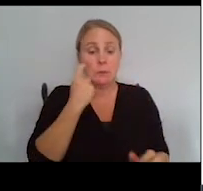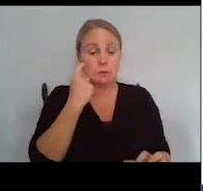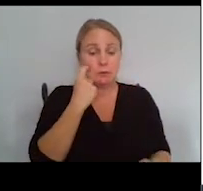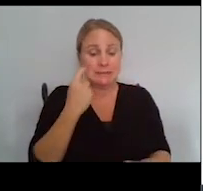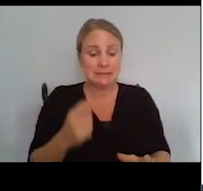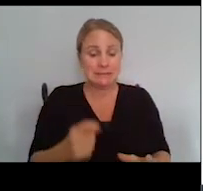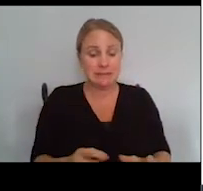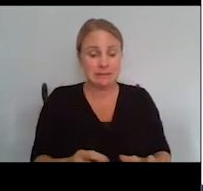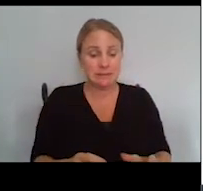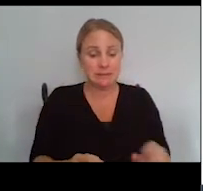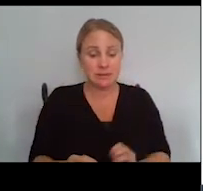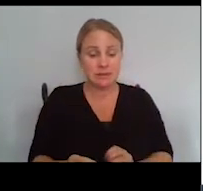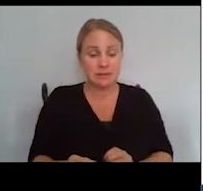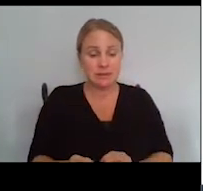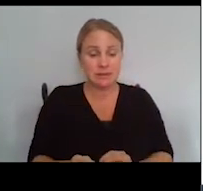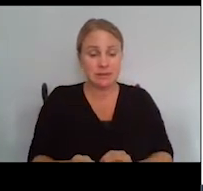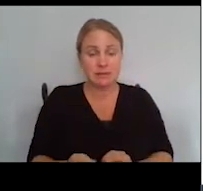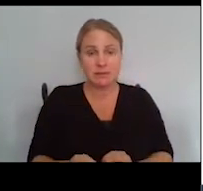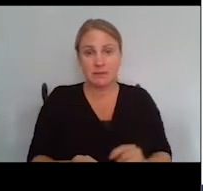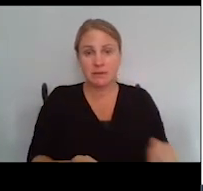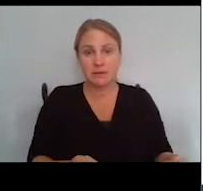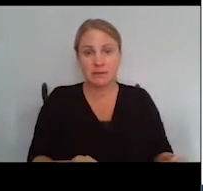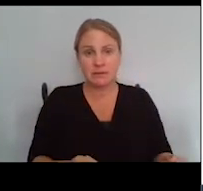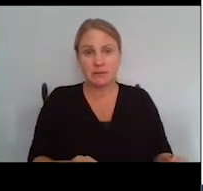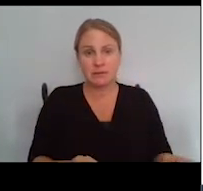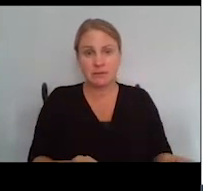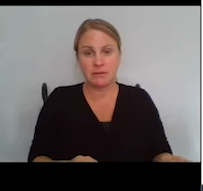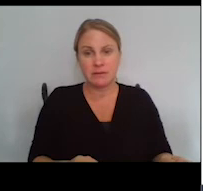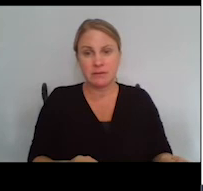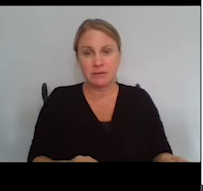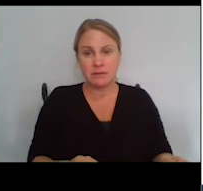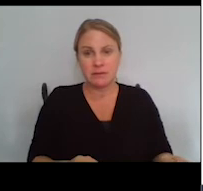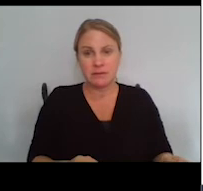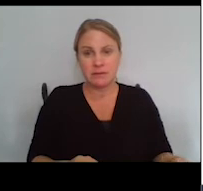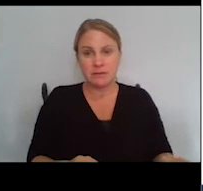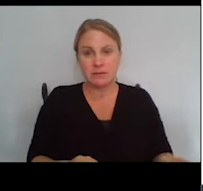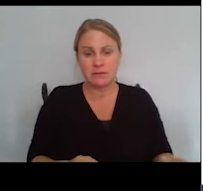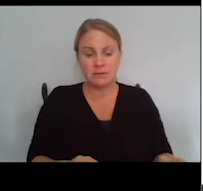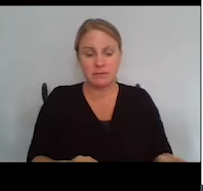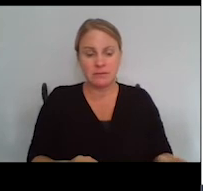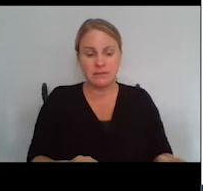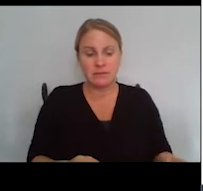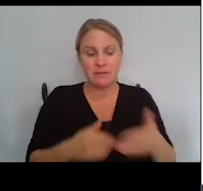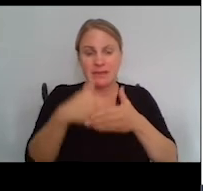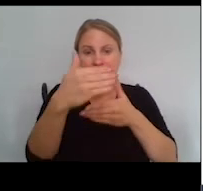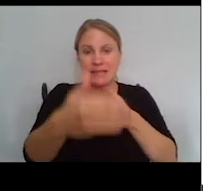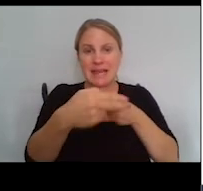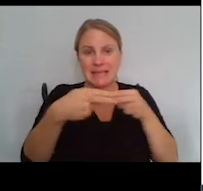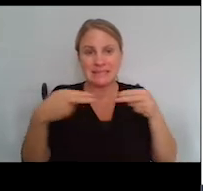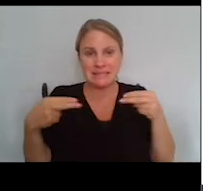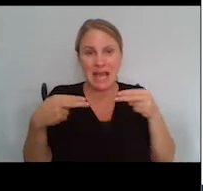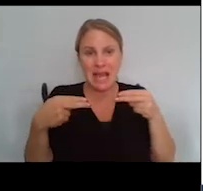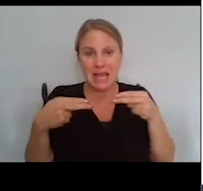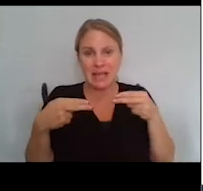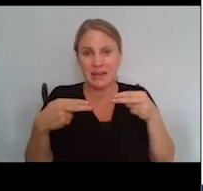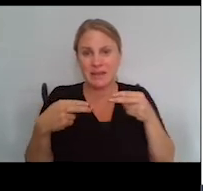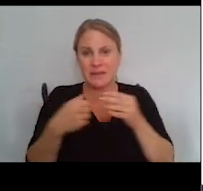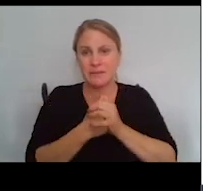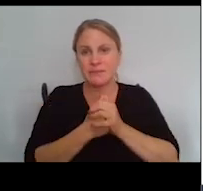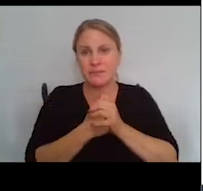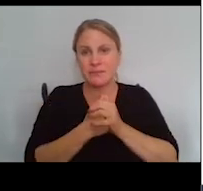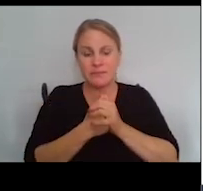slide, which was just published last week, and it's not peer-reviewed, the next slide, please, this looked at a French cohort,